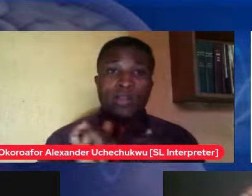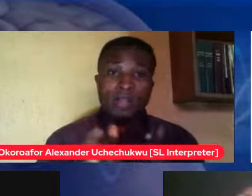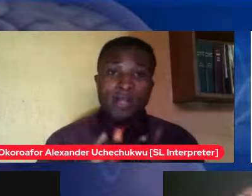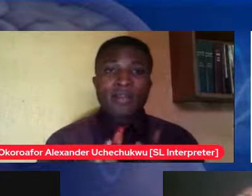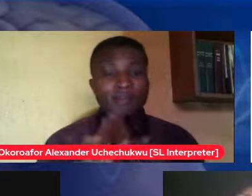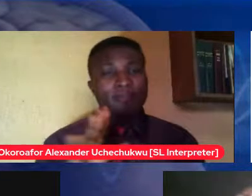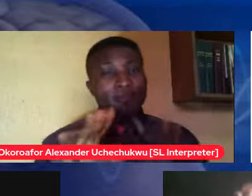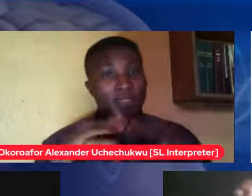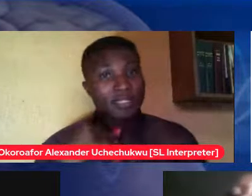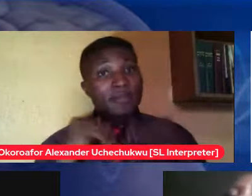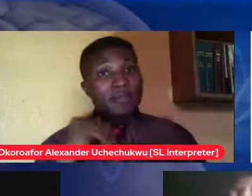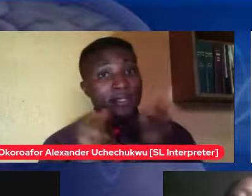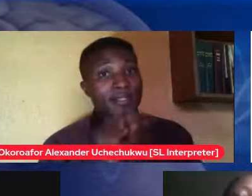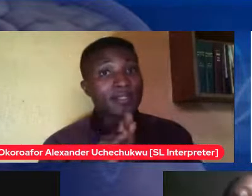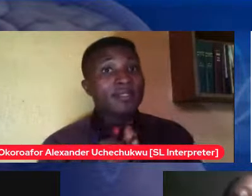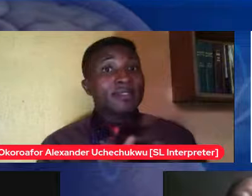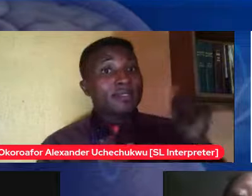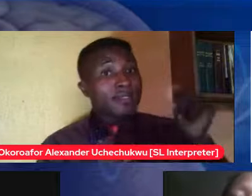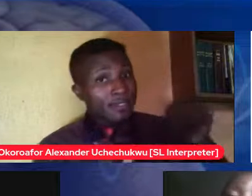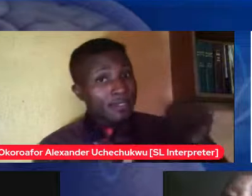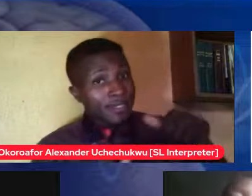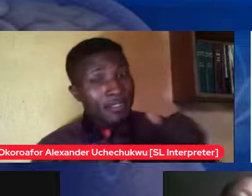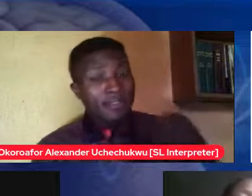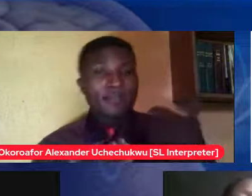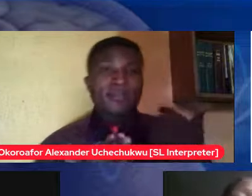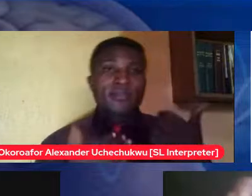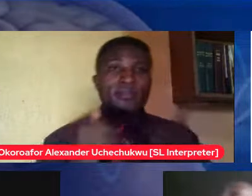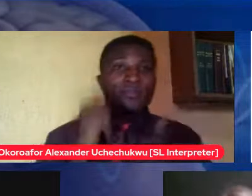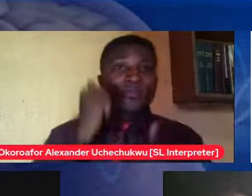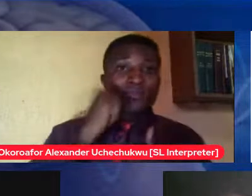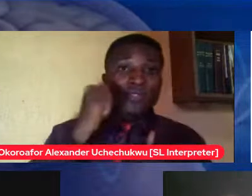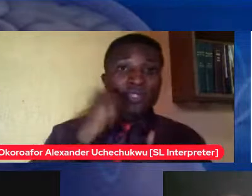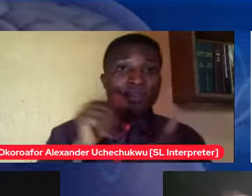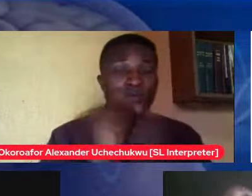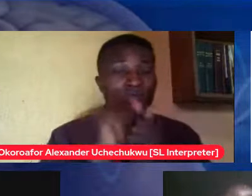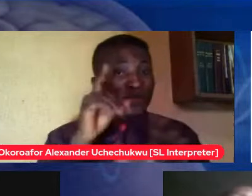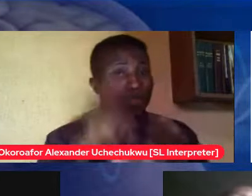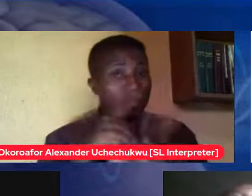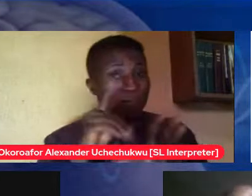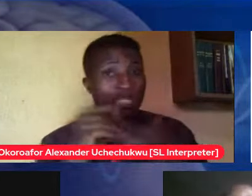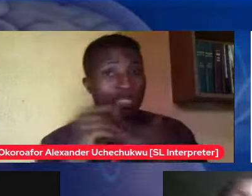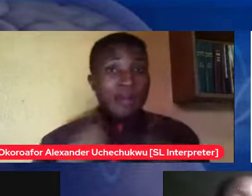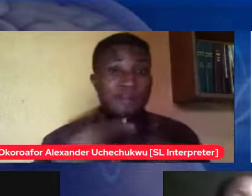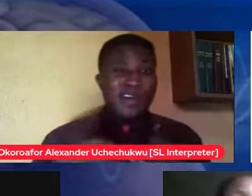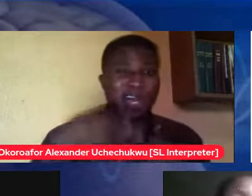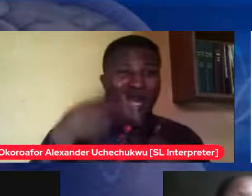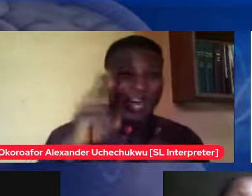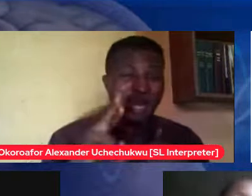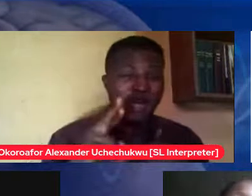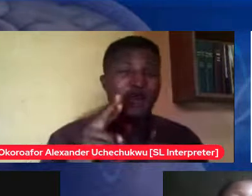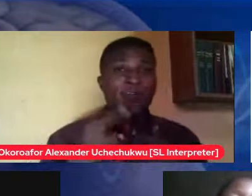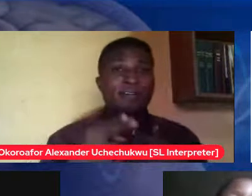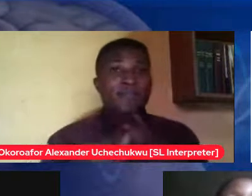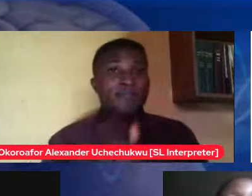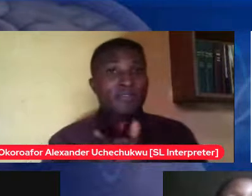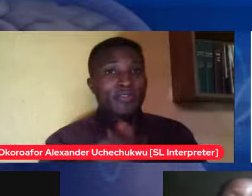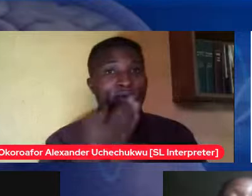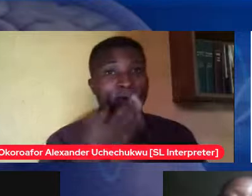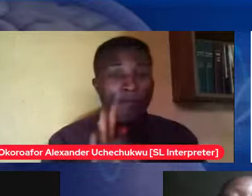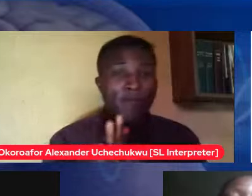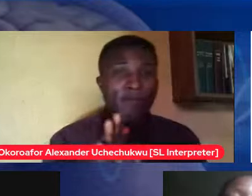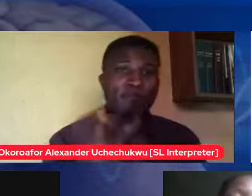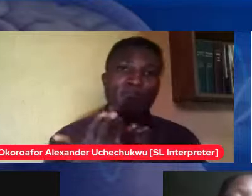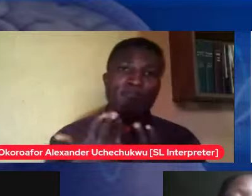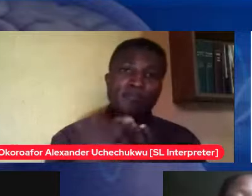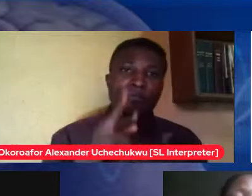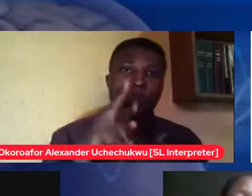with disabilities are at higher risk for sexual assault and rape it's still the answer is not for you to now take